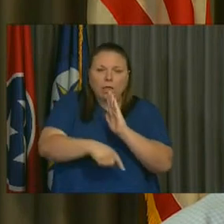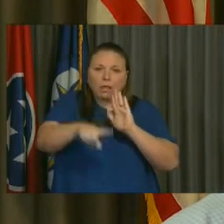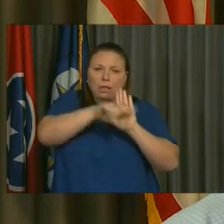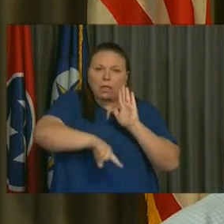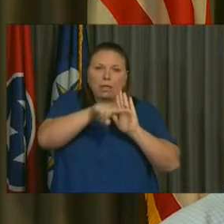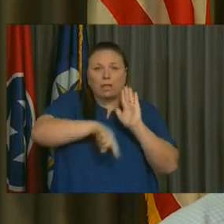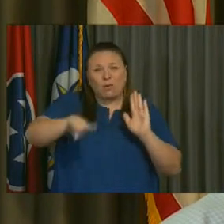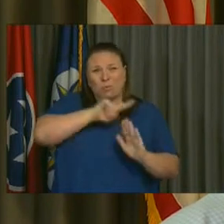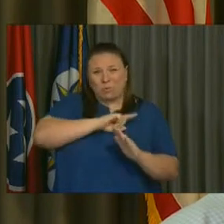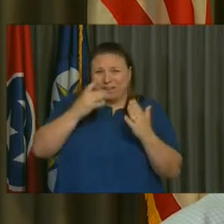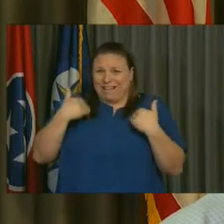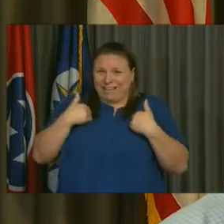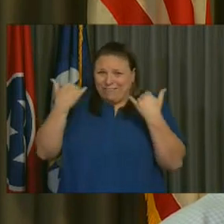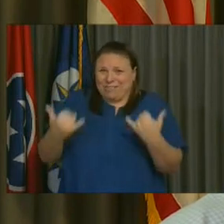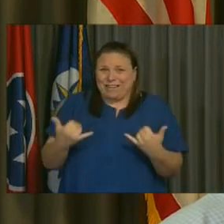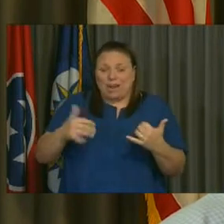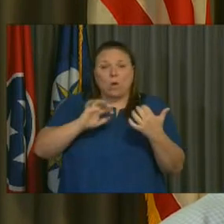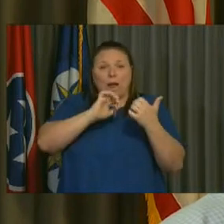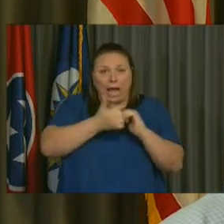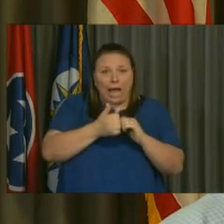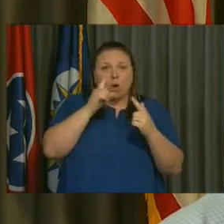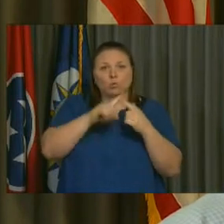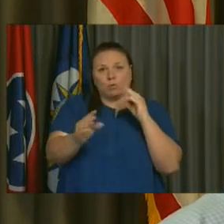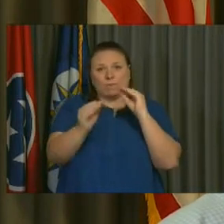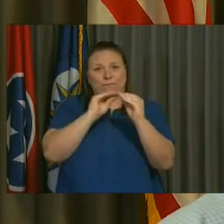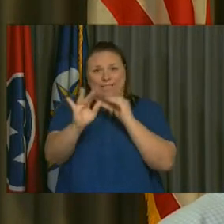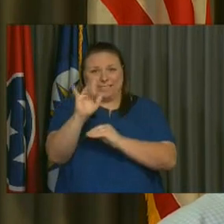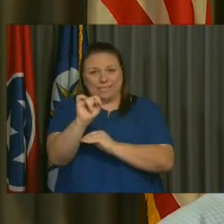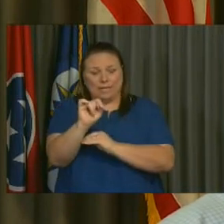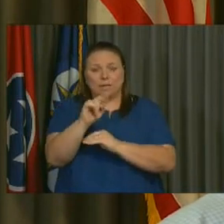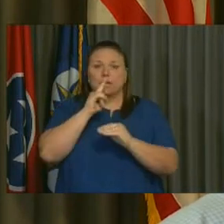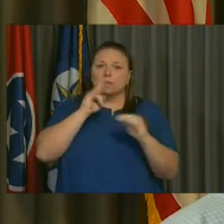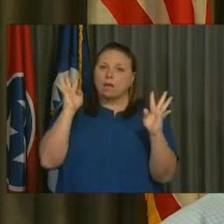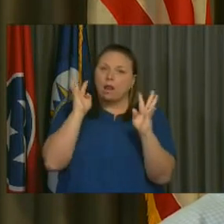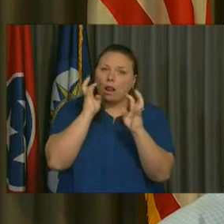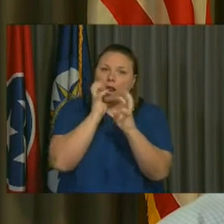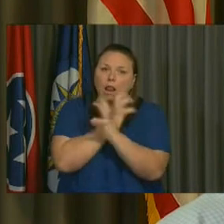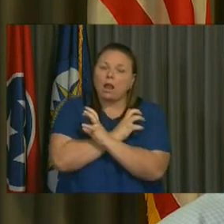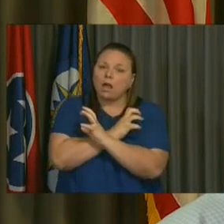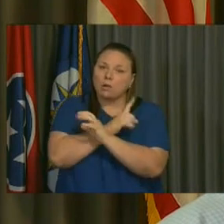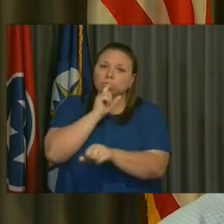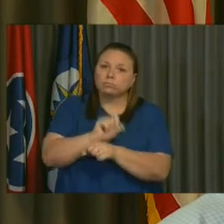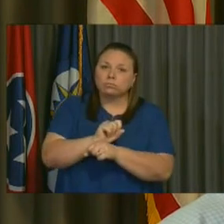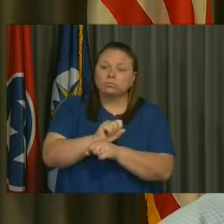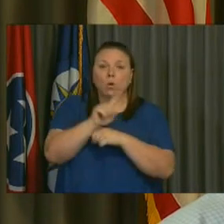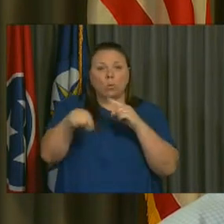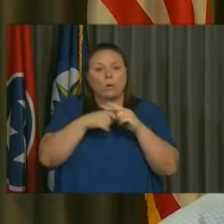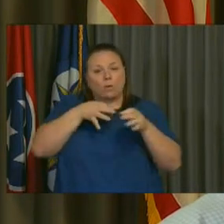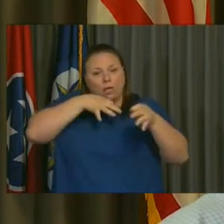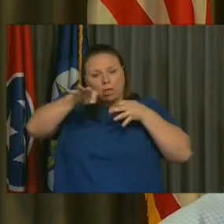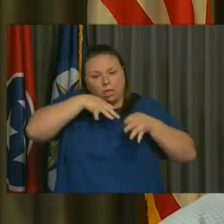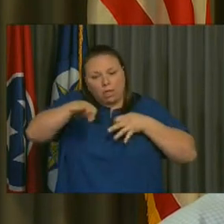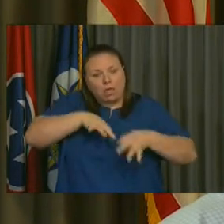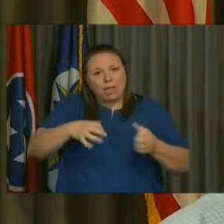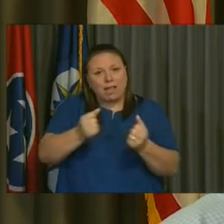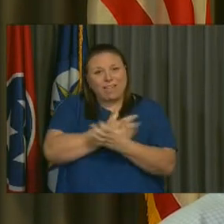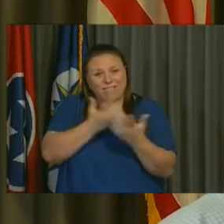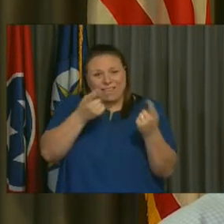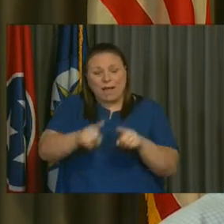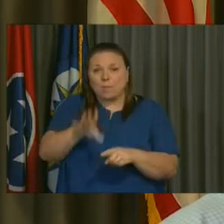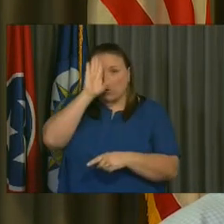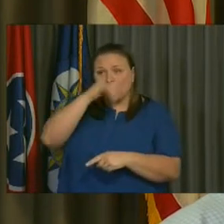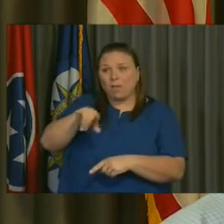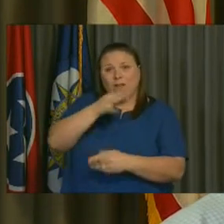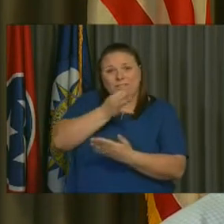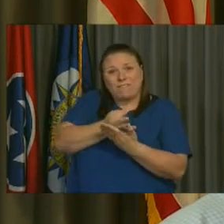are in and how we can get out. It is complex. And as we go through the complexities, know the work that the